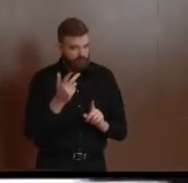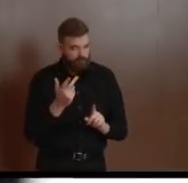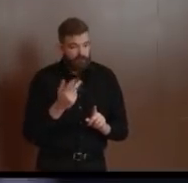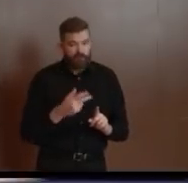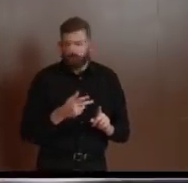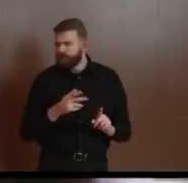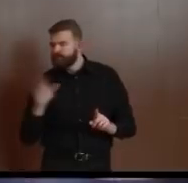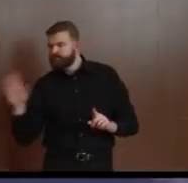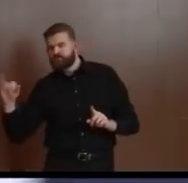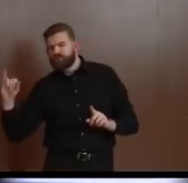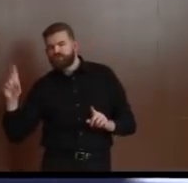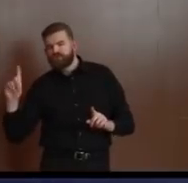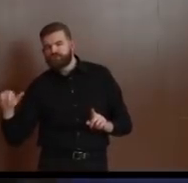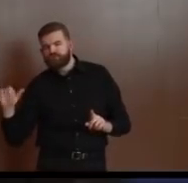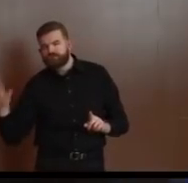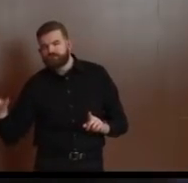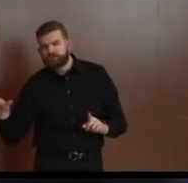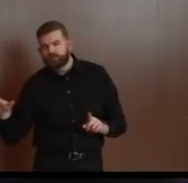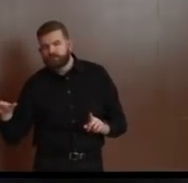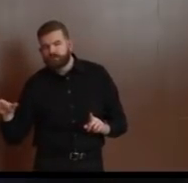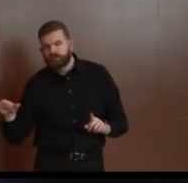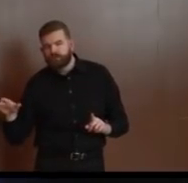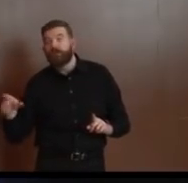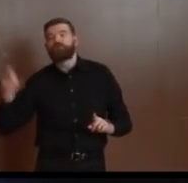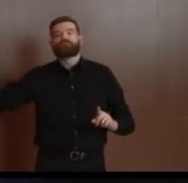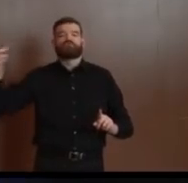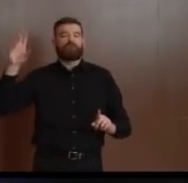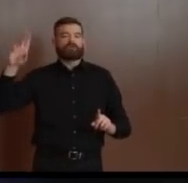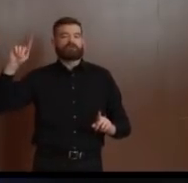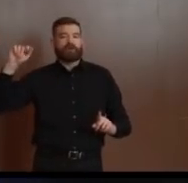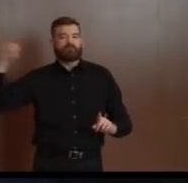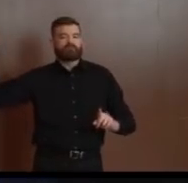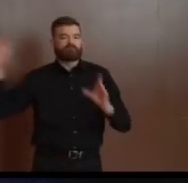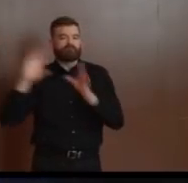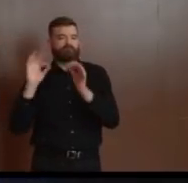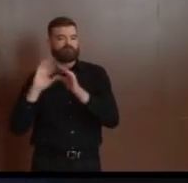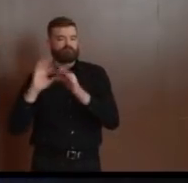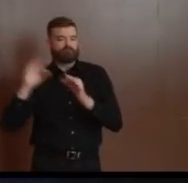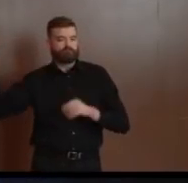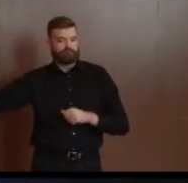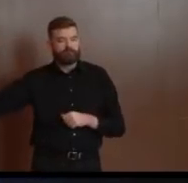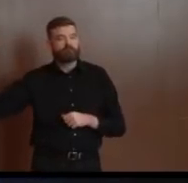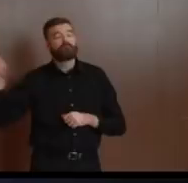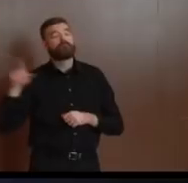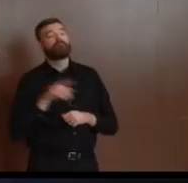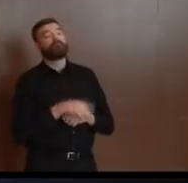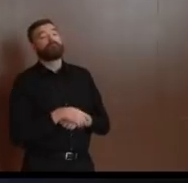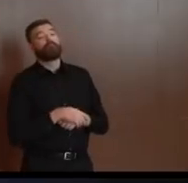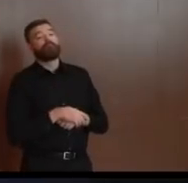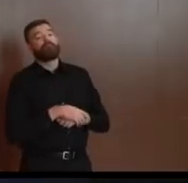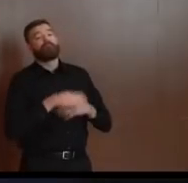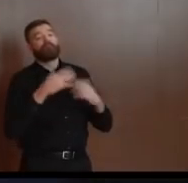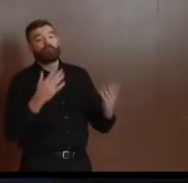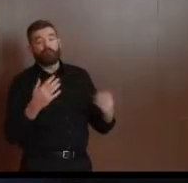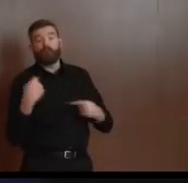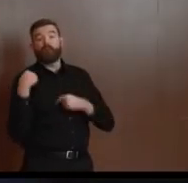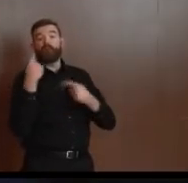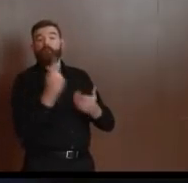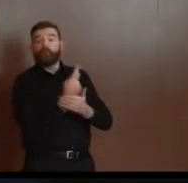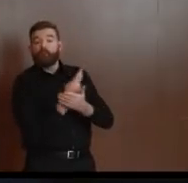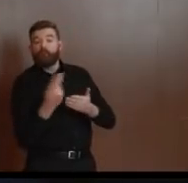Yeah, as we've been mentioning for the last several weeks, you know, we know that the, you know, it's a continuum of containment and